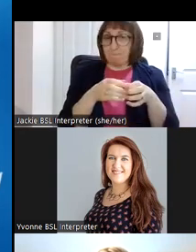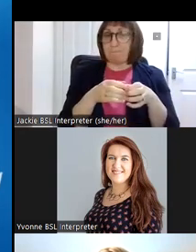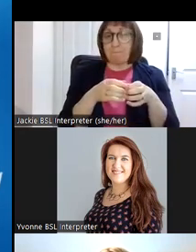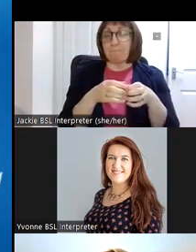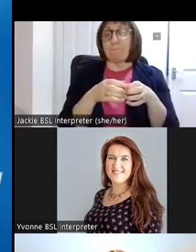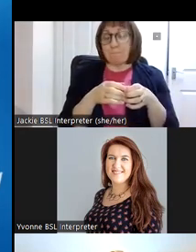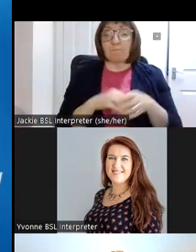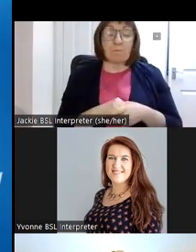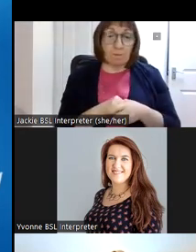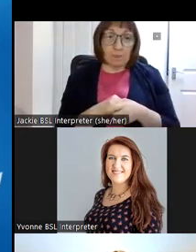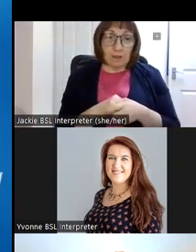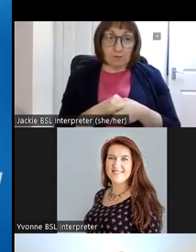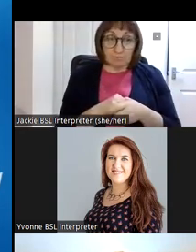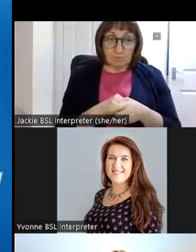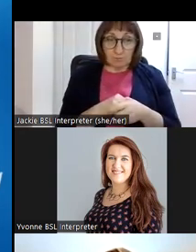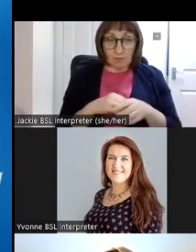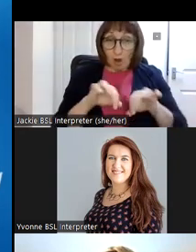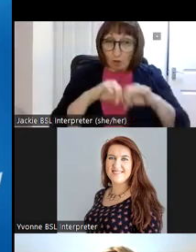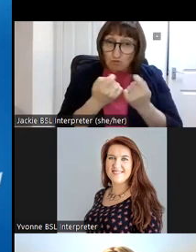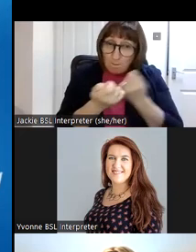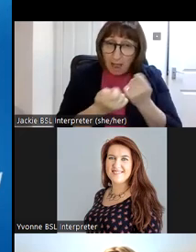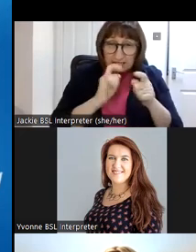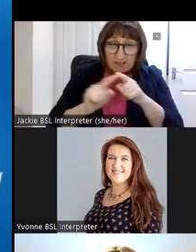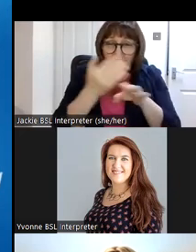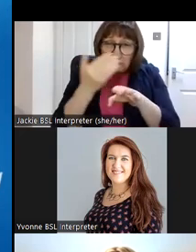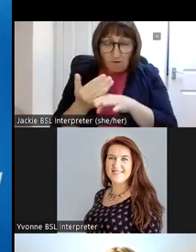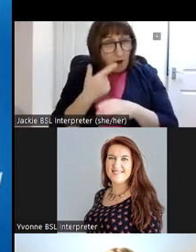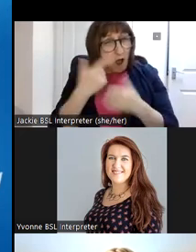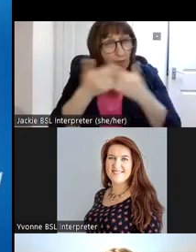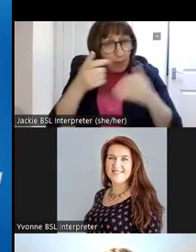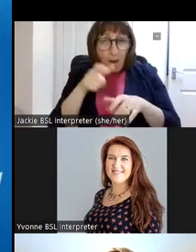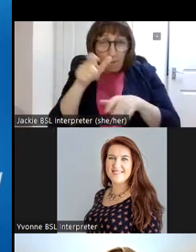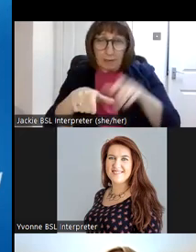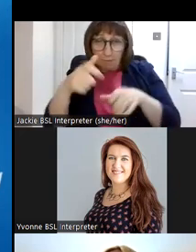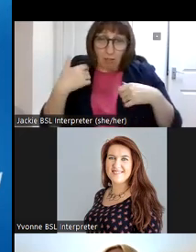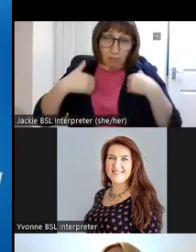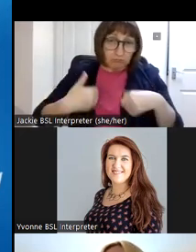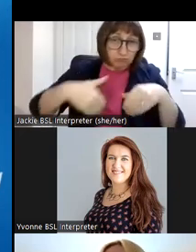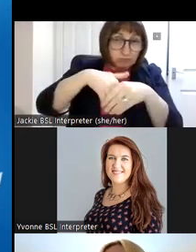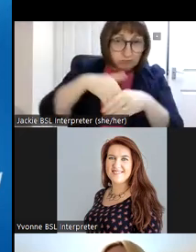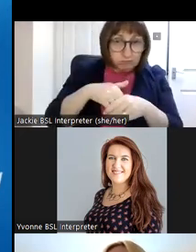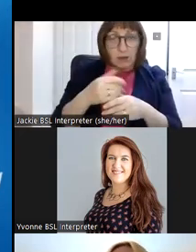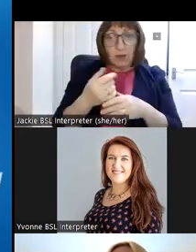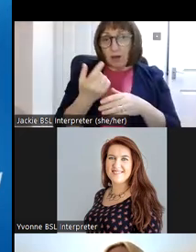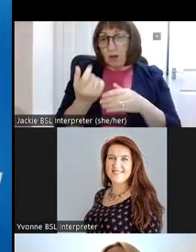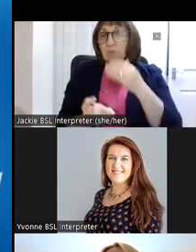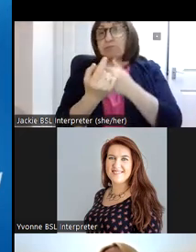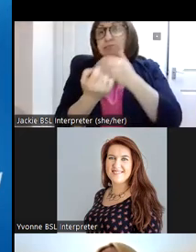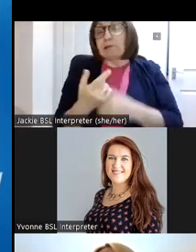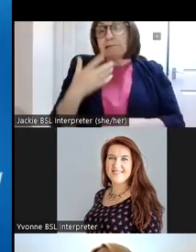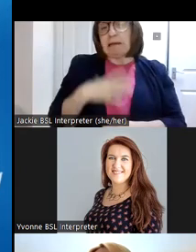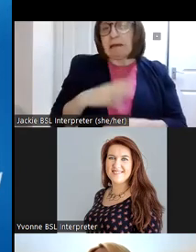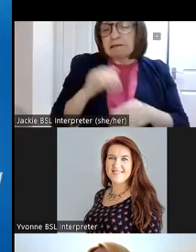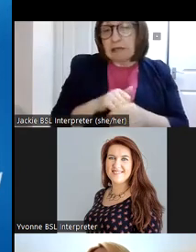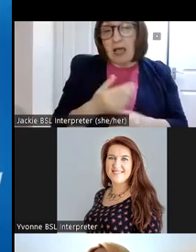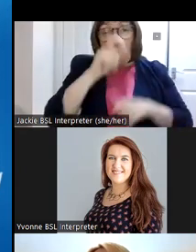the um the group that manage the activities but we have other people that take uh an interest on an ads as needs be so